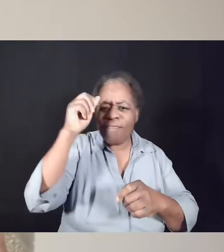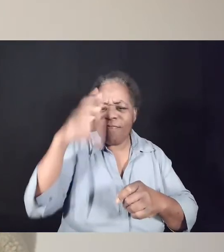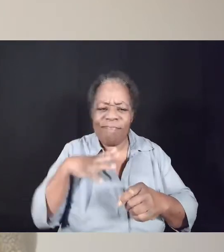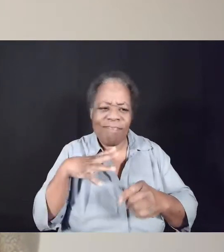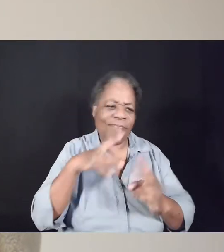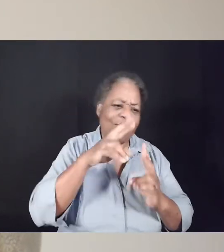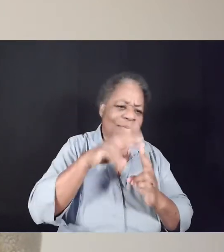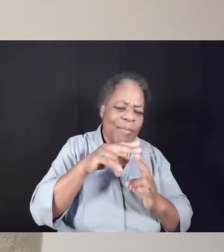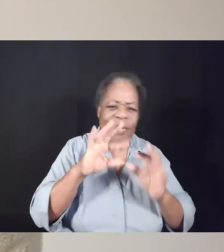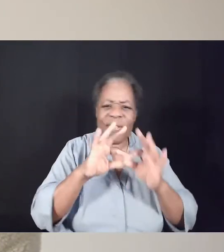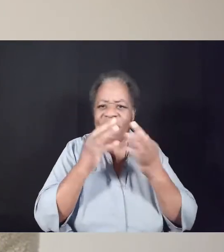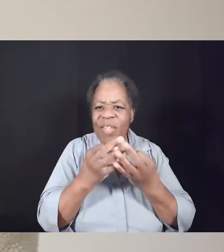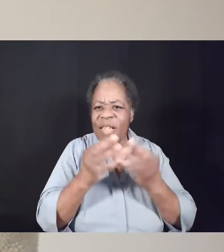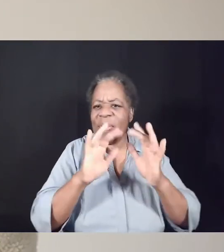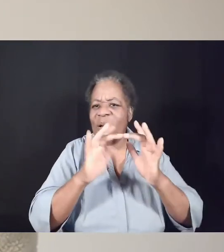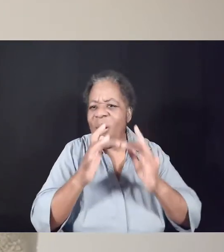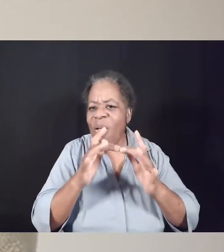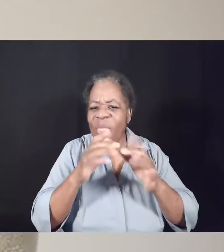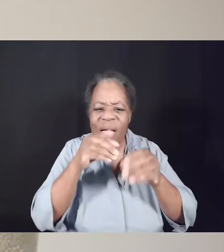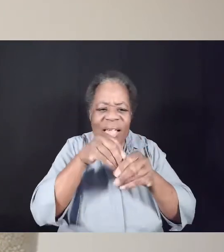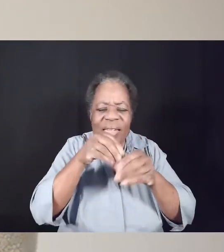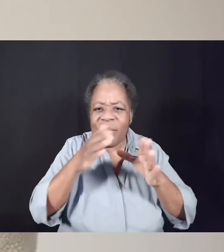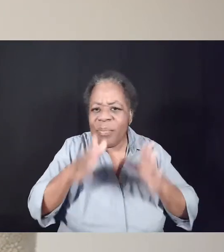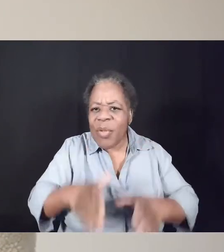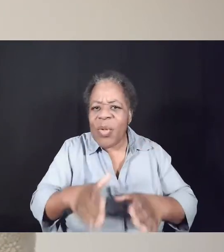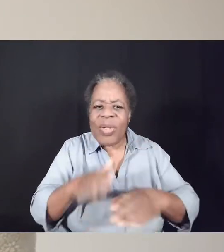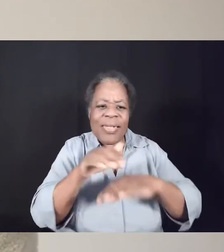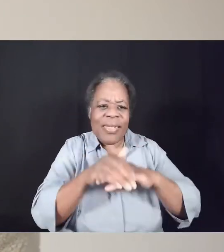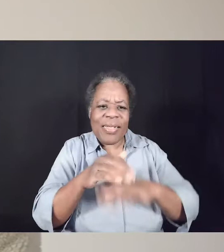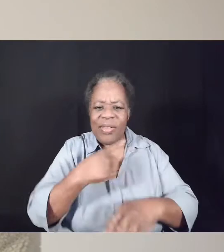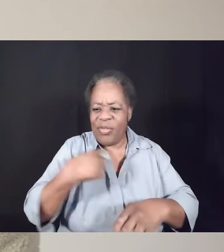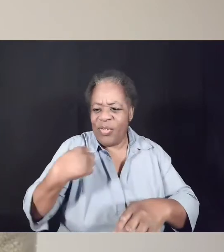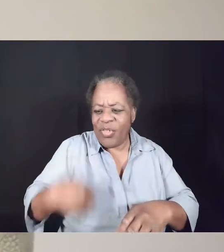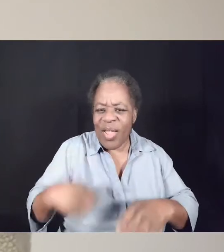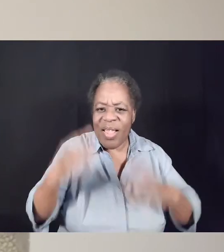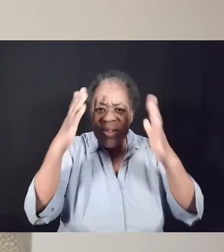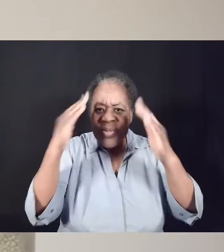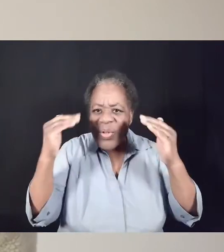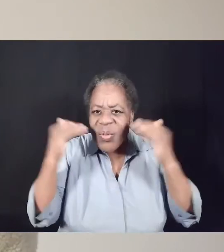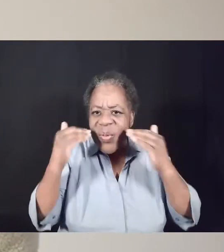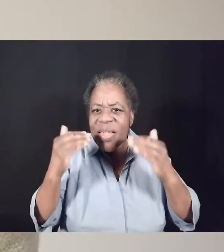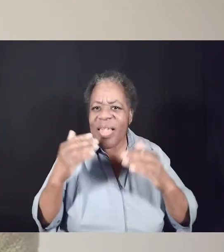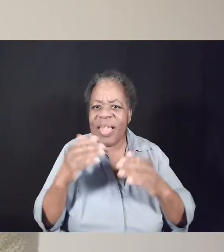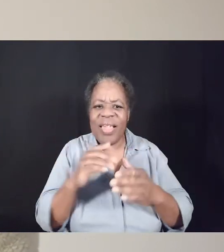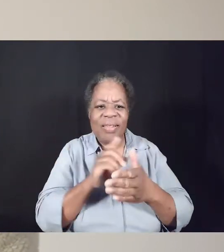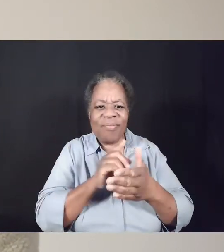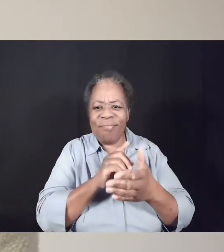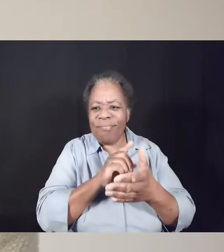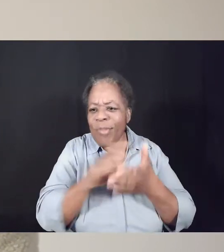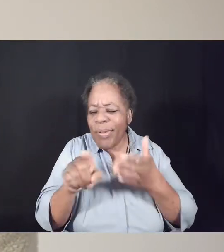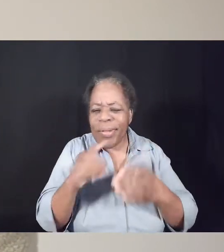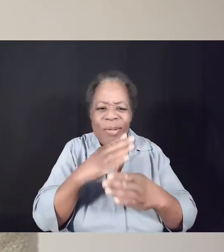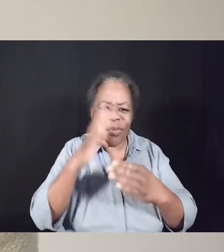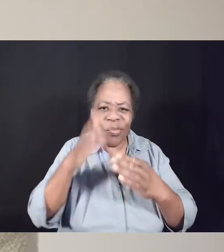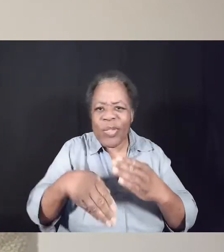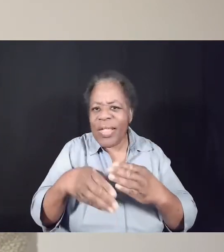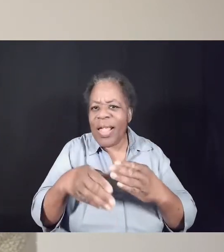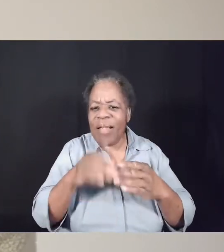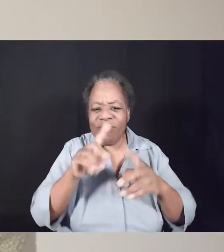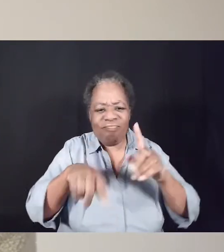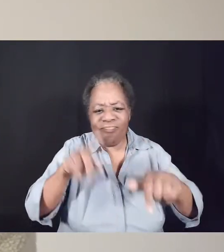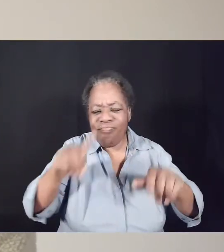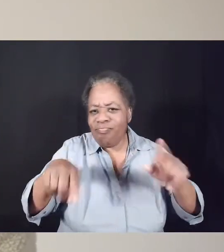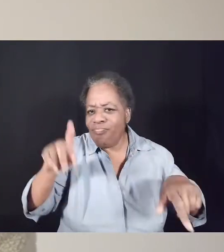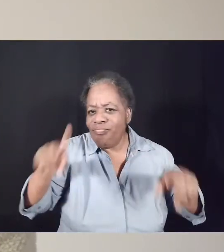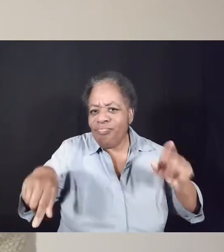online and in person, groups meeting in English, Chinese, and Korean, groups meeting on weekdays and weekends. And this season, we're also